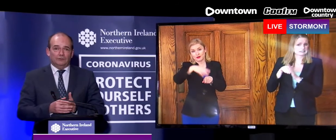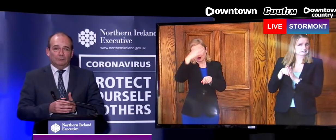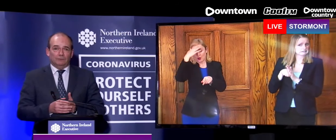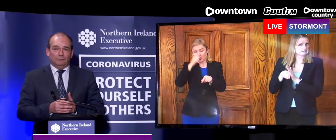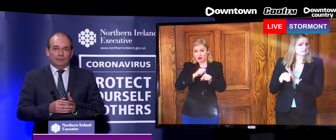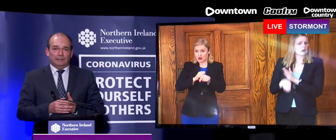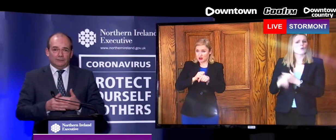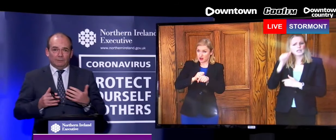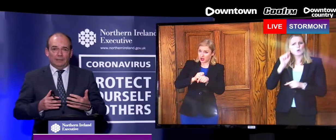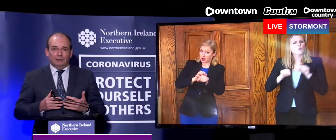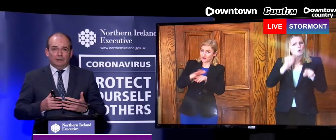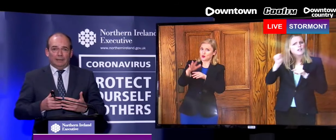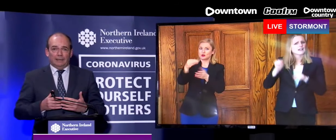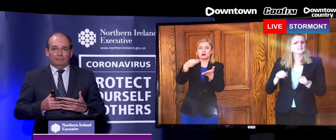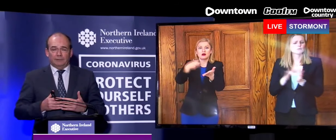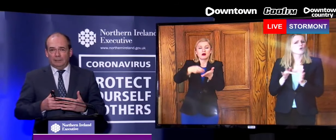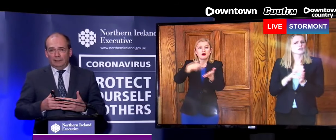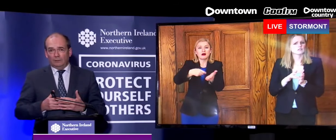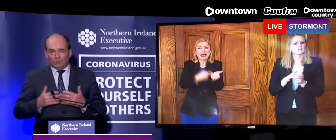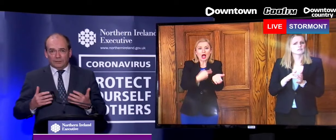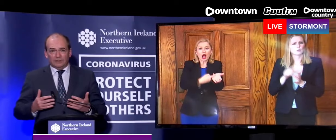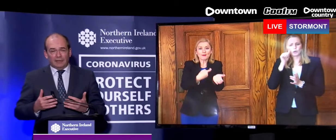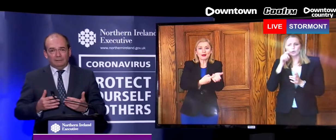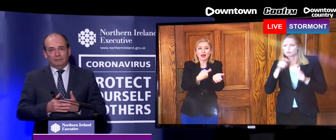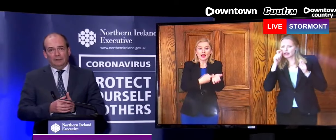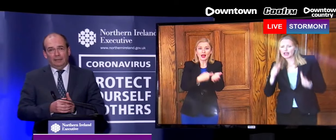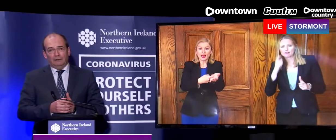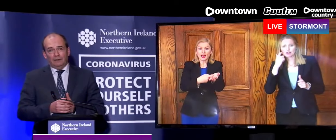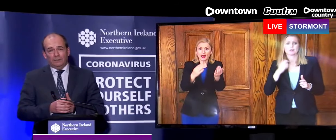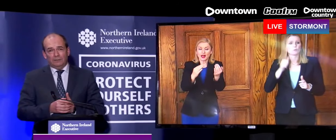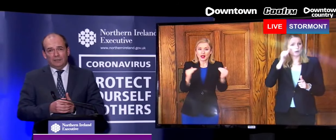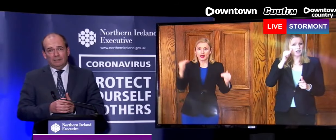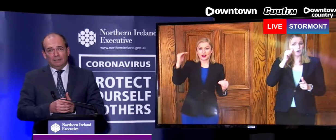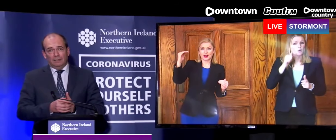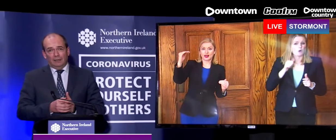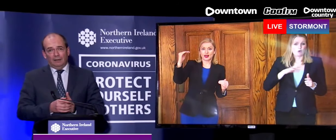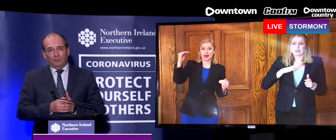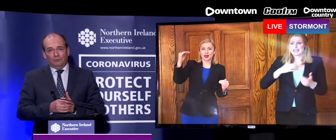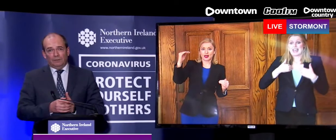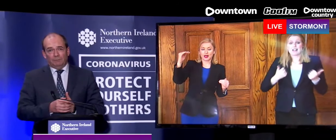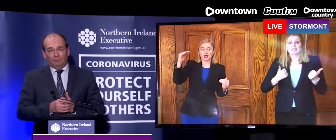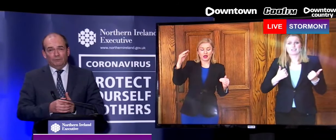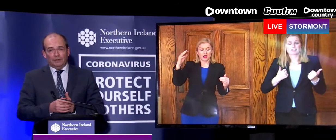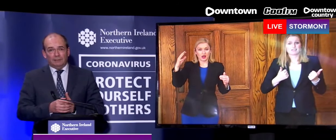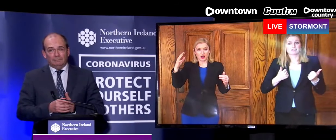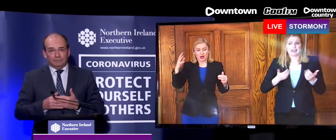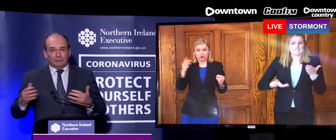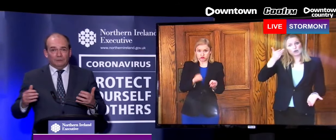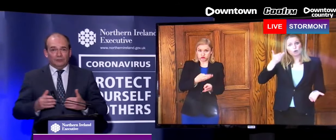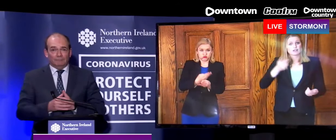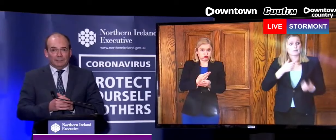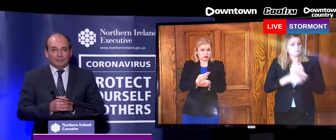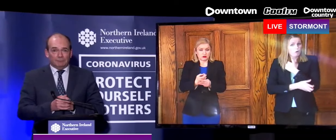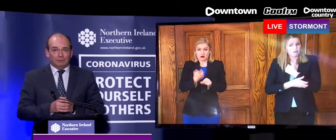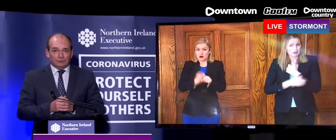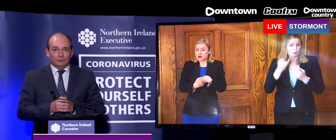profound in terms of exacerbating the inequalities in health that we see. We know that poverty in